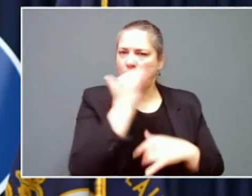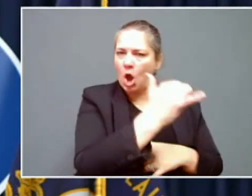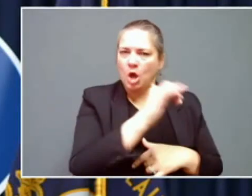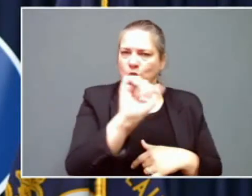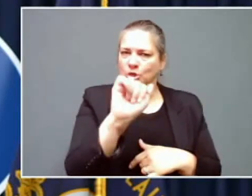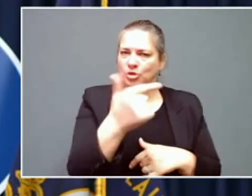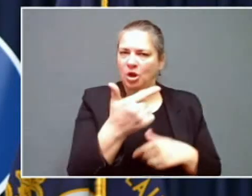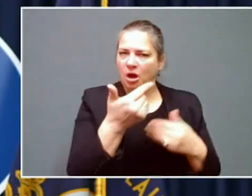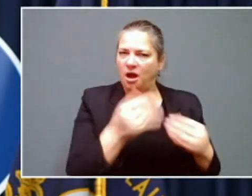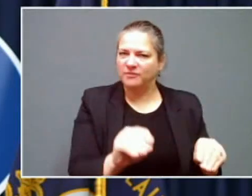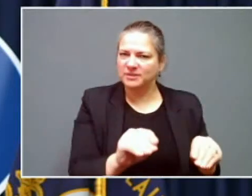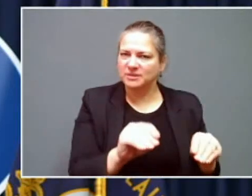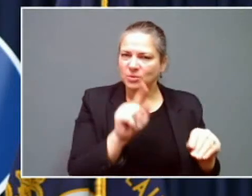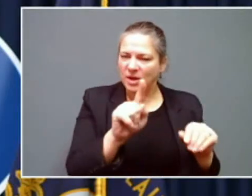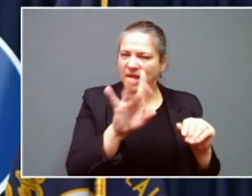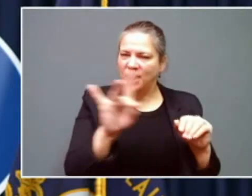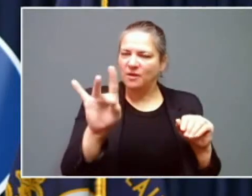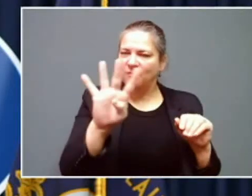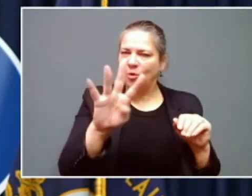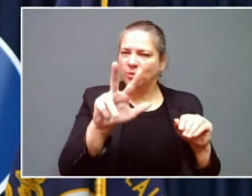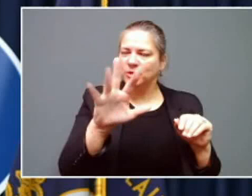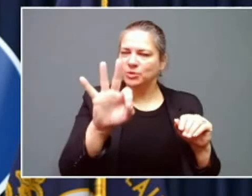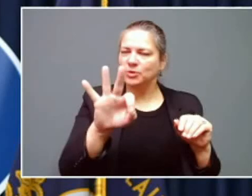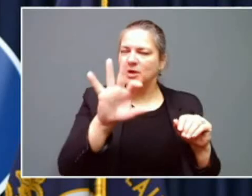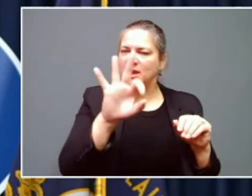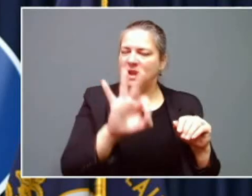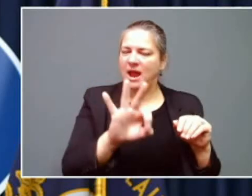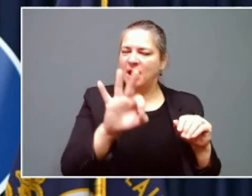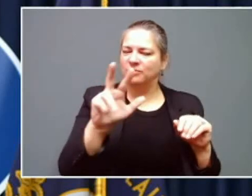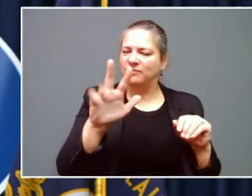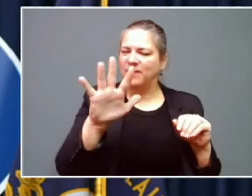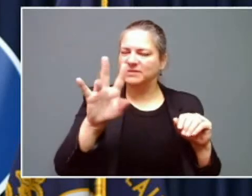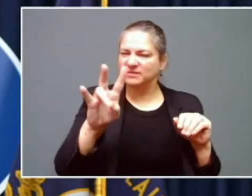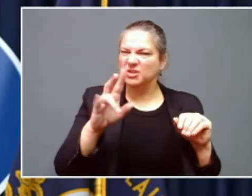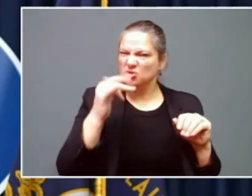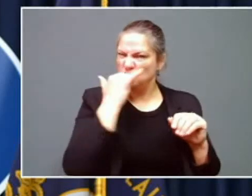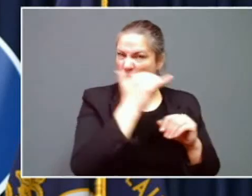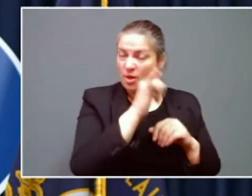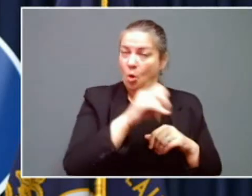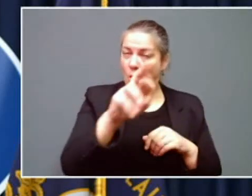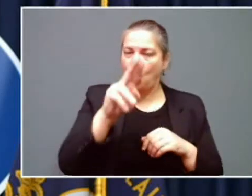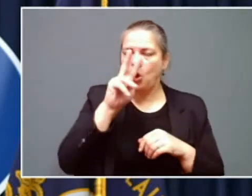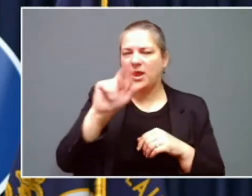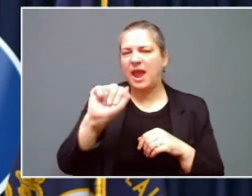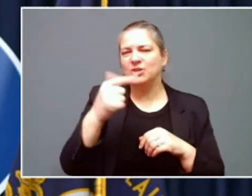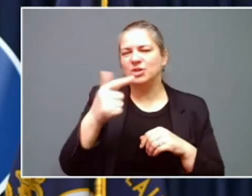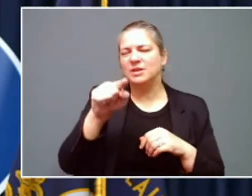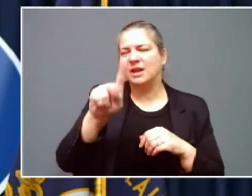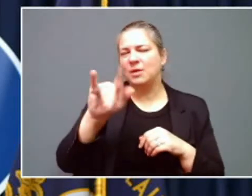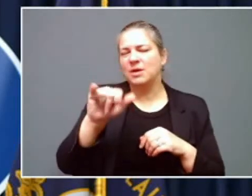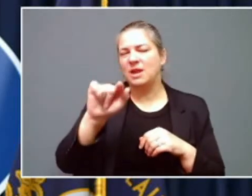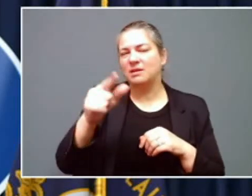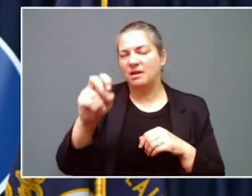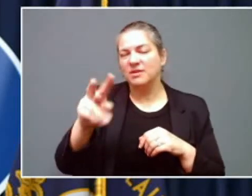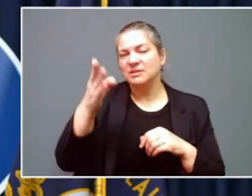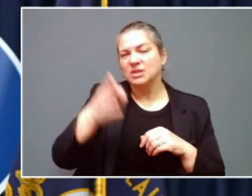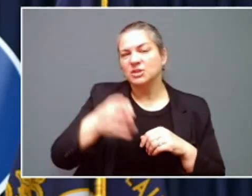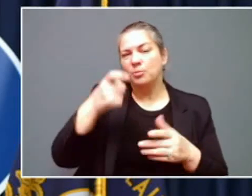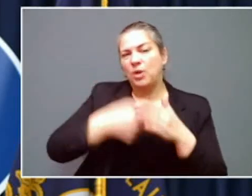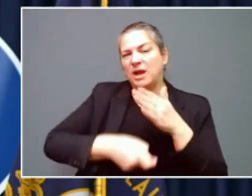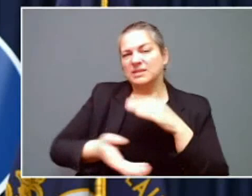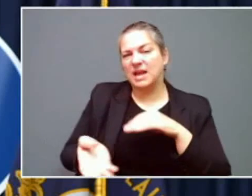-9257. You can also go online, ag.ky.gov slash price gouging.